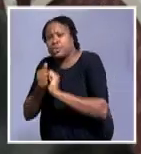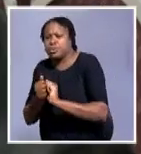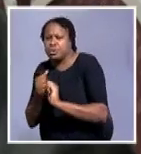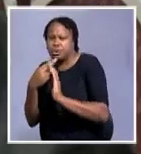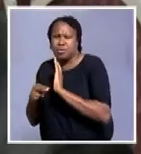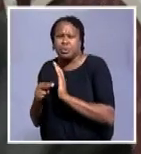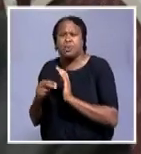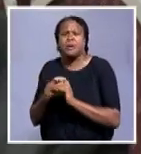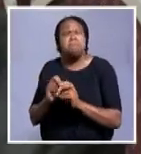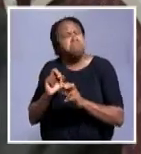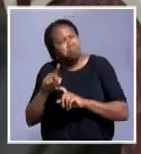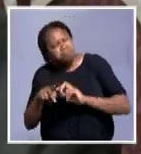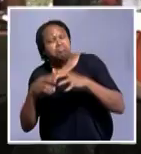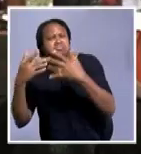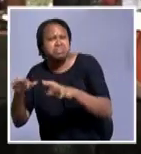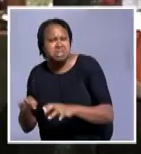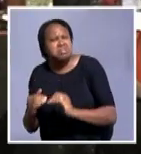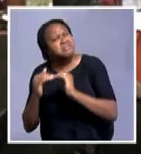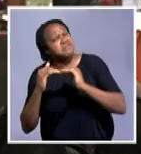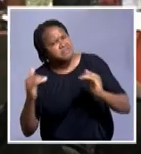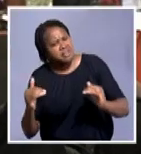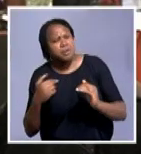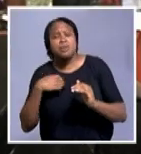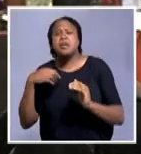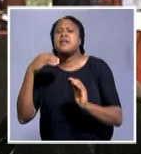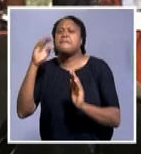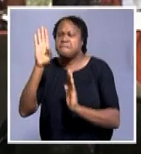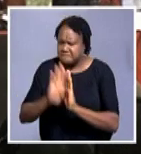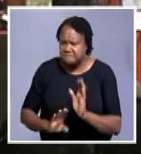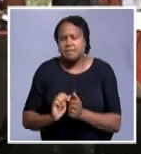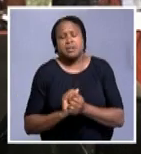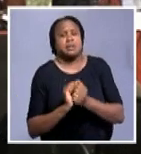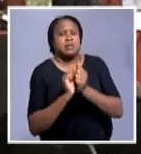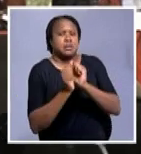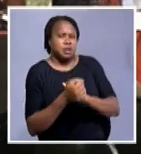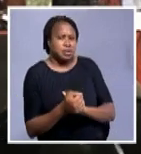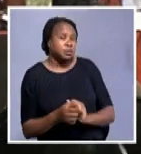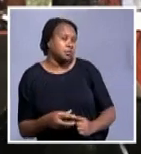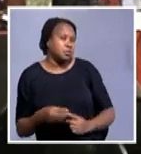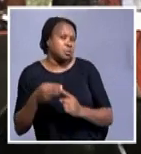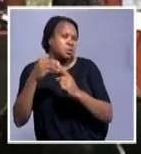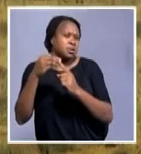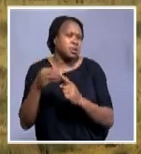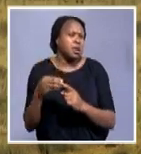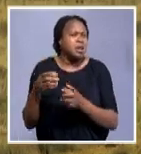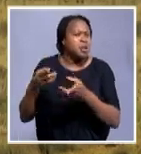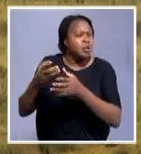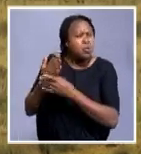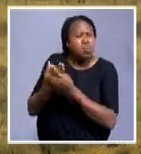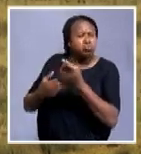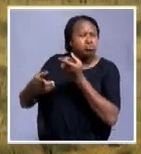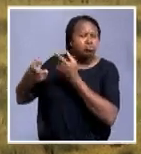criticized, and I think it's a fair criticism that we have failed to change particularly some of the antiquated and old laws